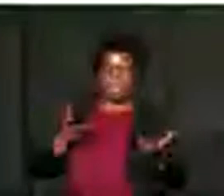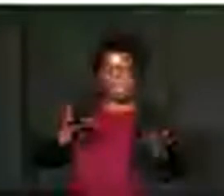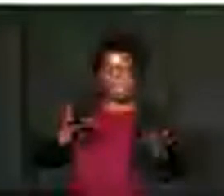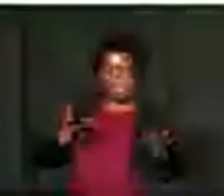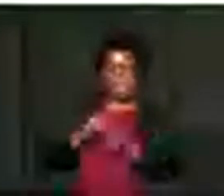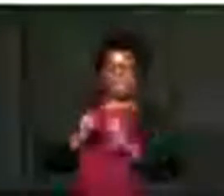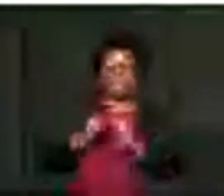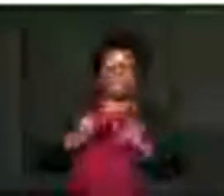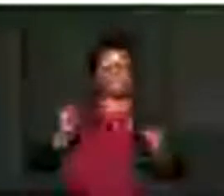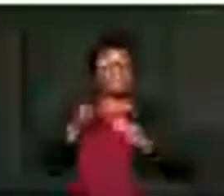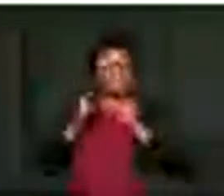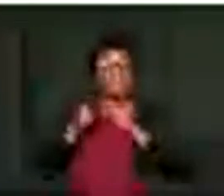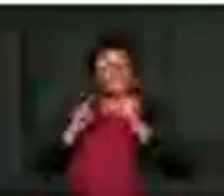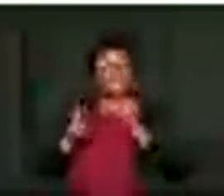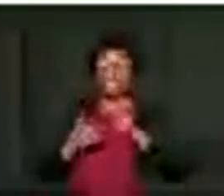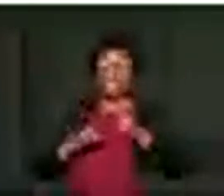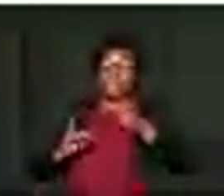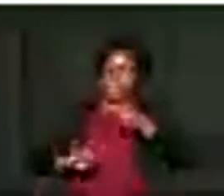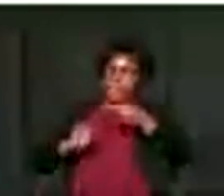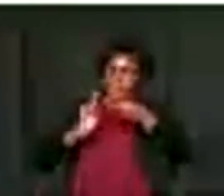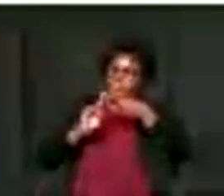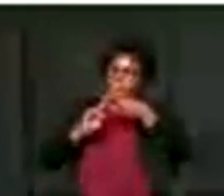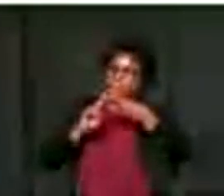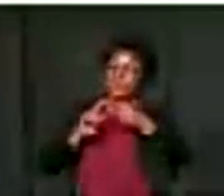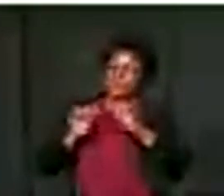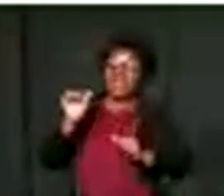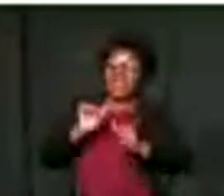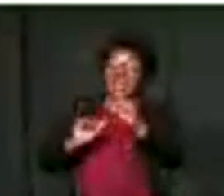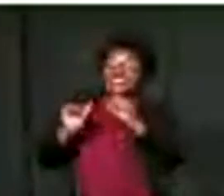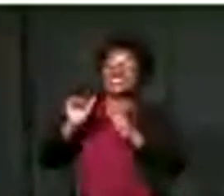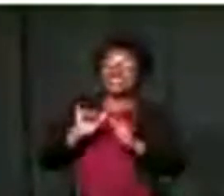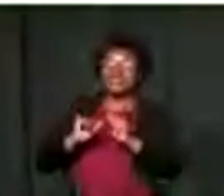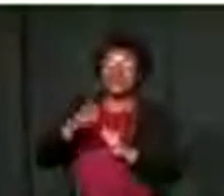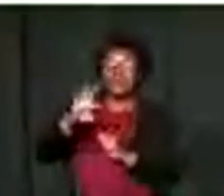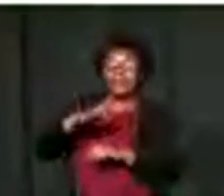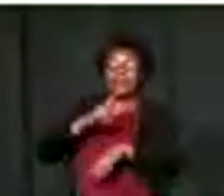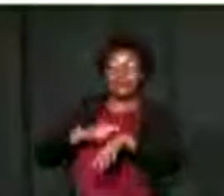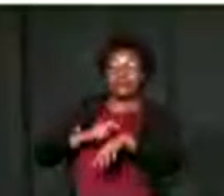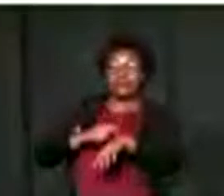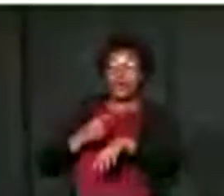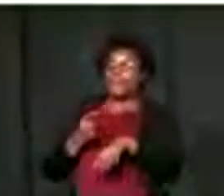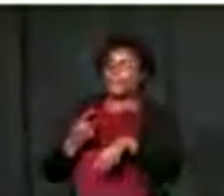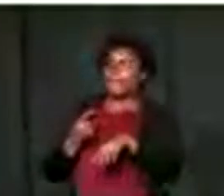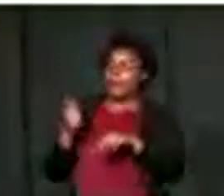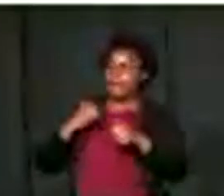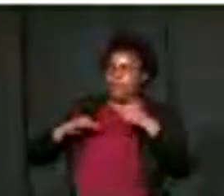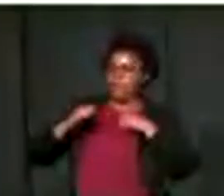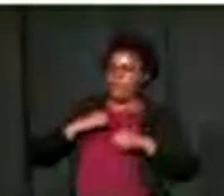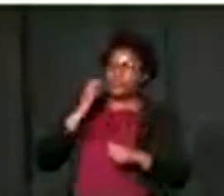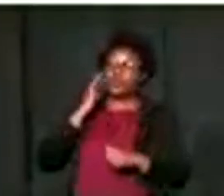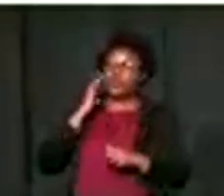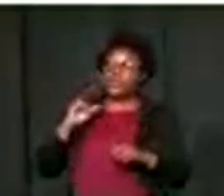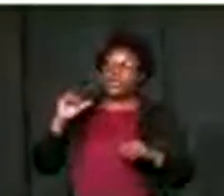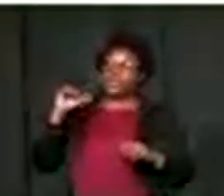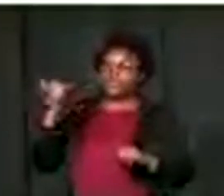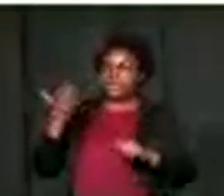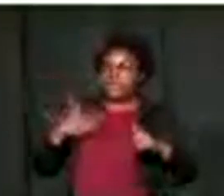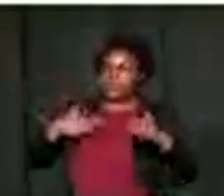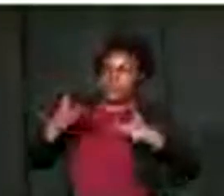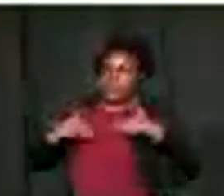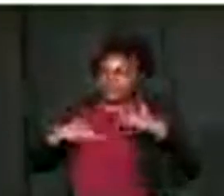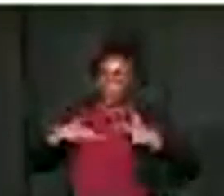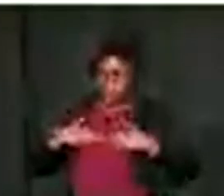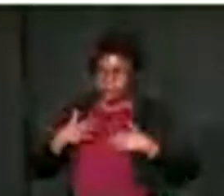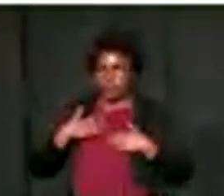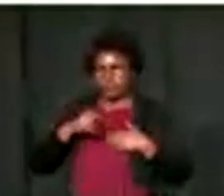objectives. First, which was to assess the mid-term performance of the six administrations in basic education, which I think came